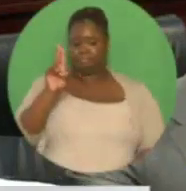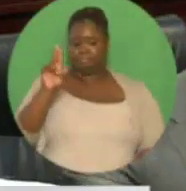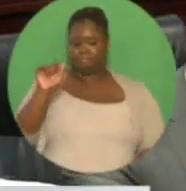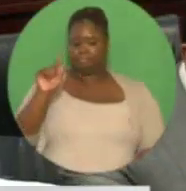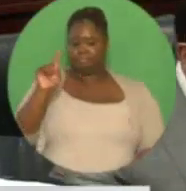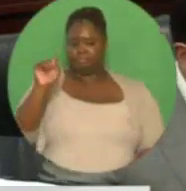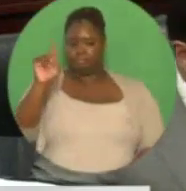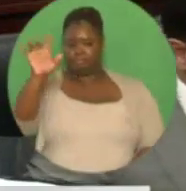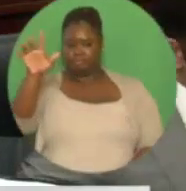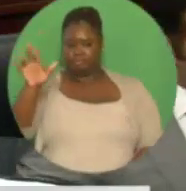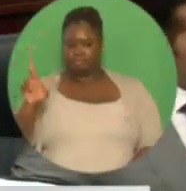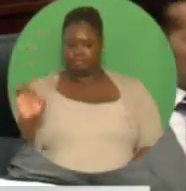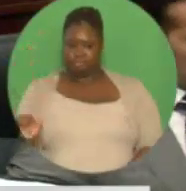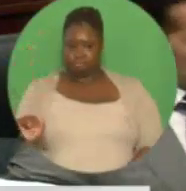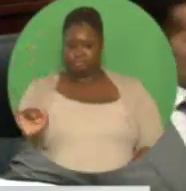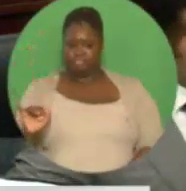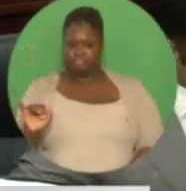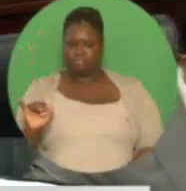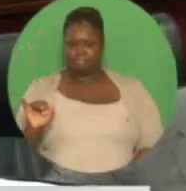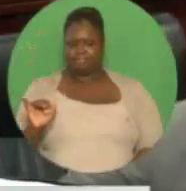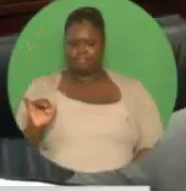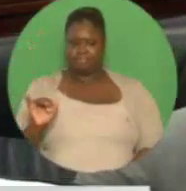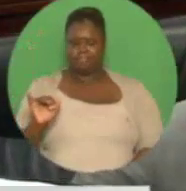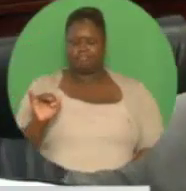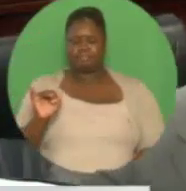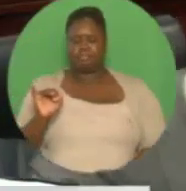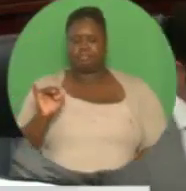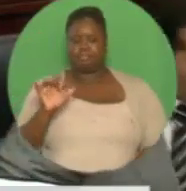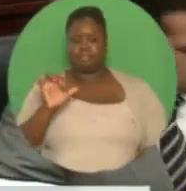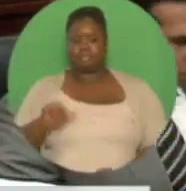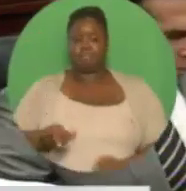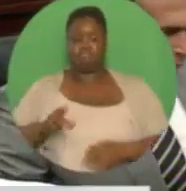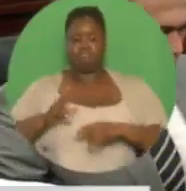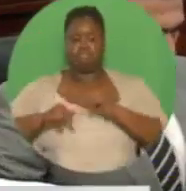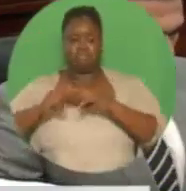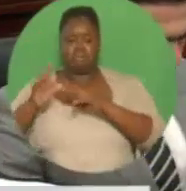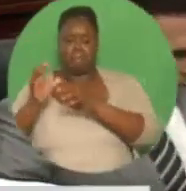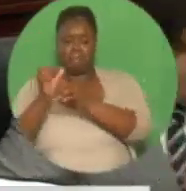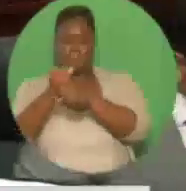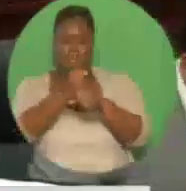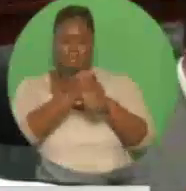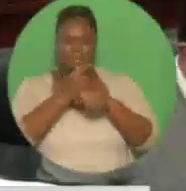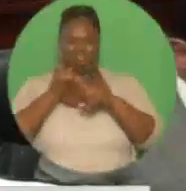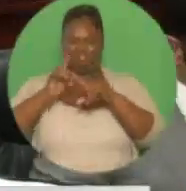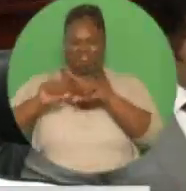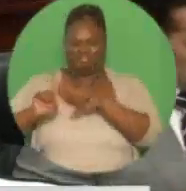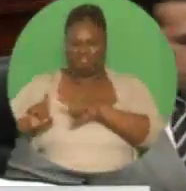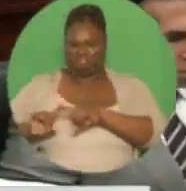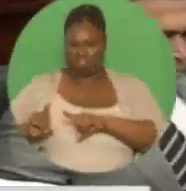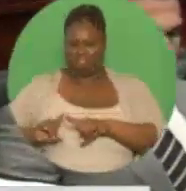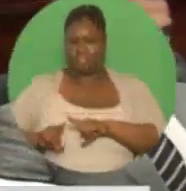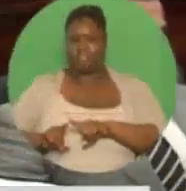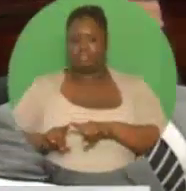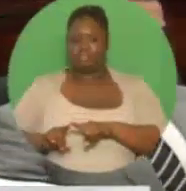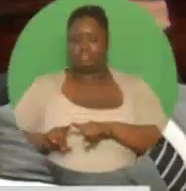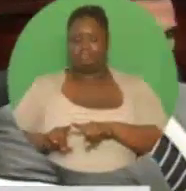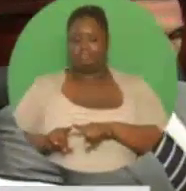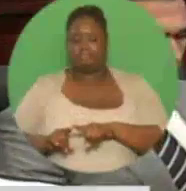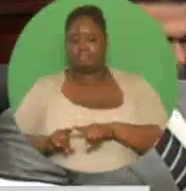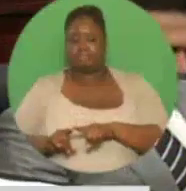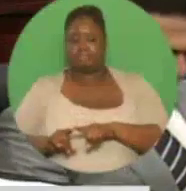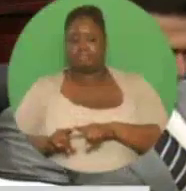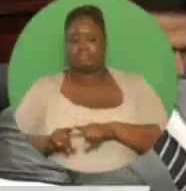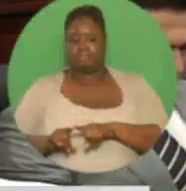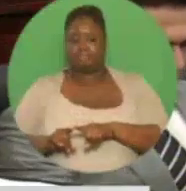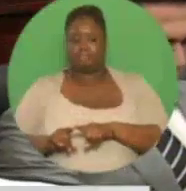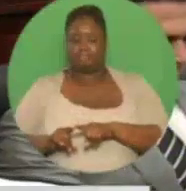We are improving and expanding the supply of service industrial property. Existing industrial estates, under the remit of e